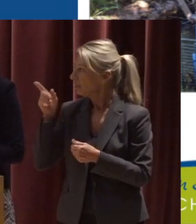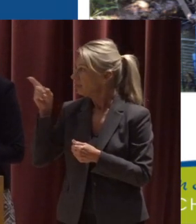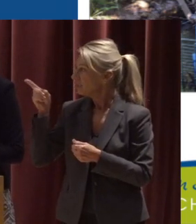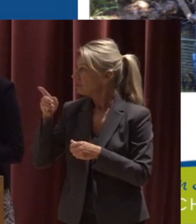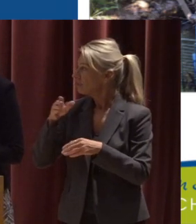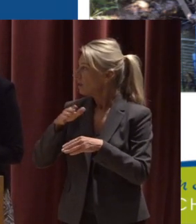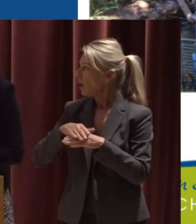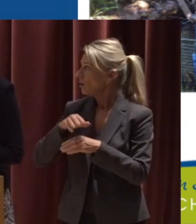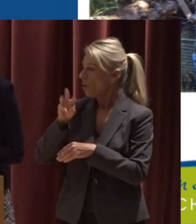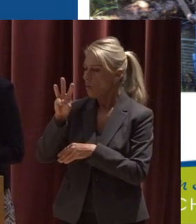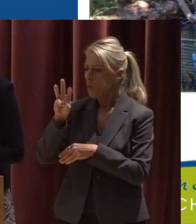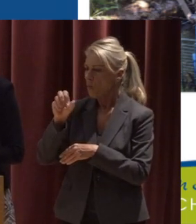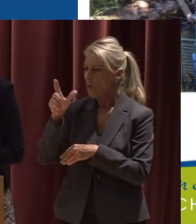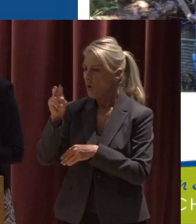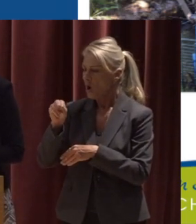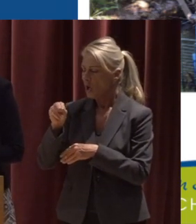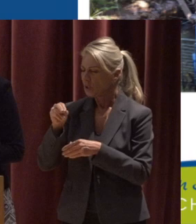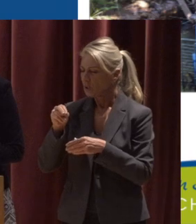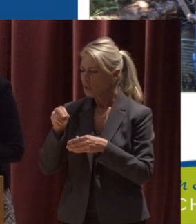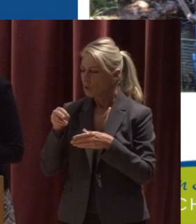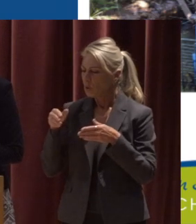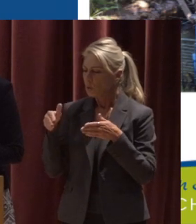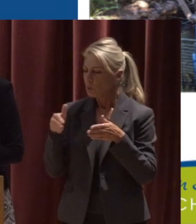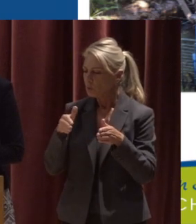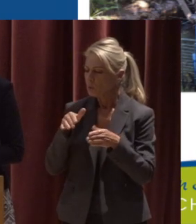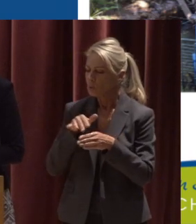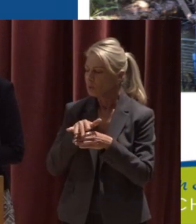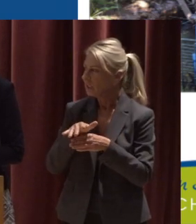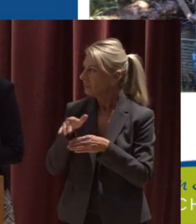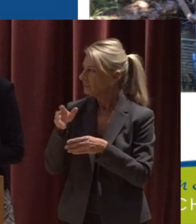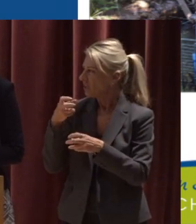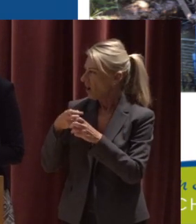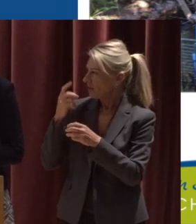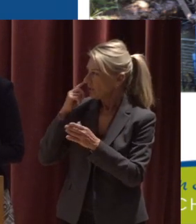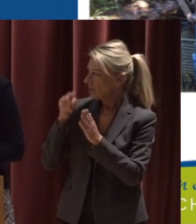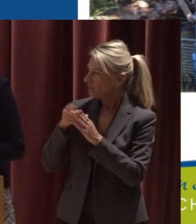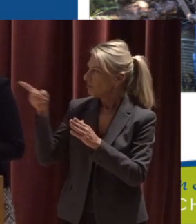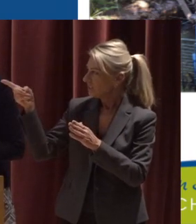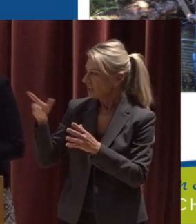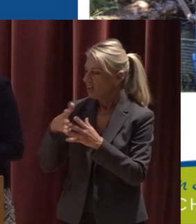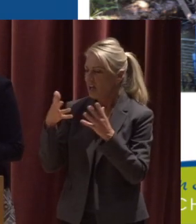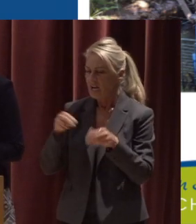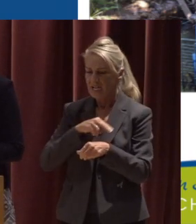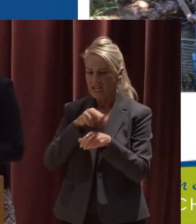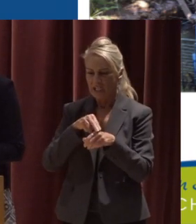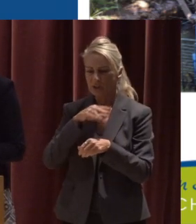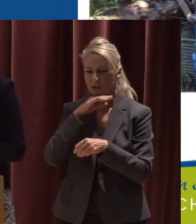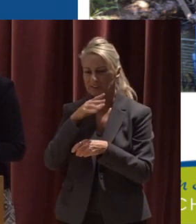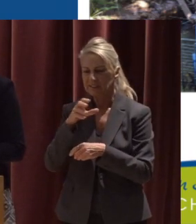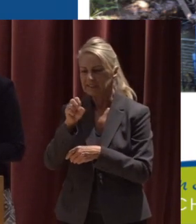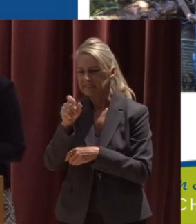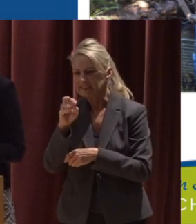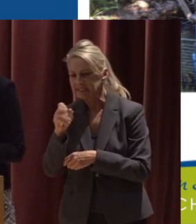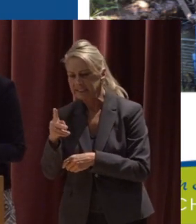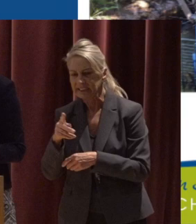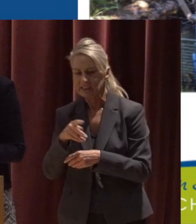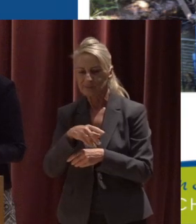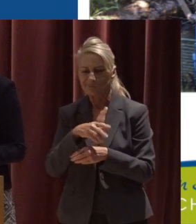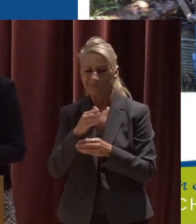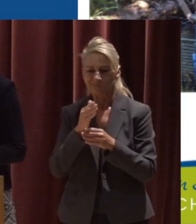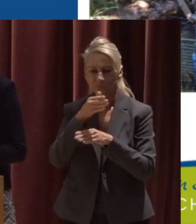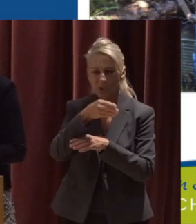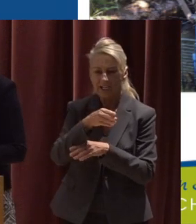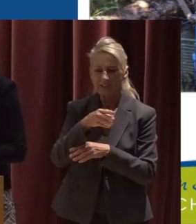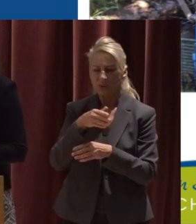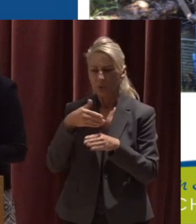Waln Creek It's kind of hard to make out, but back here, there's a lot of natural debris So those are sticks, twigs, things like that,